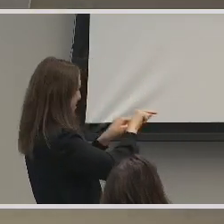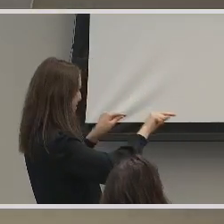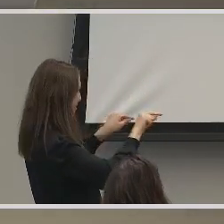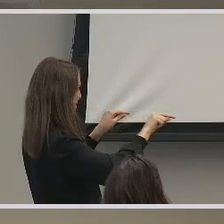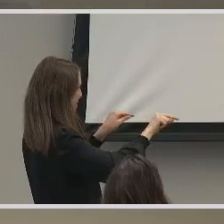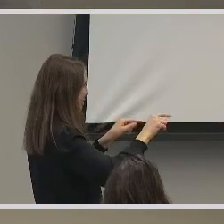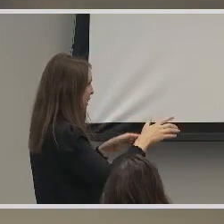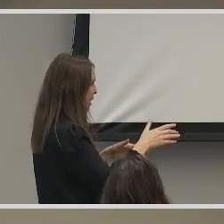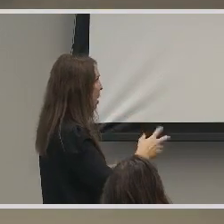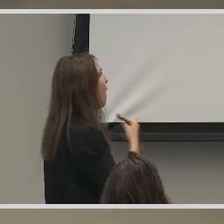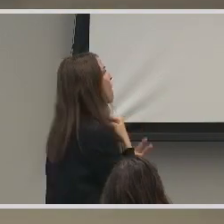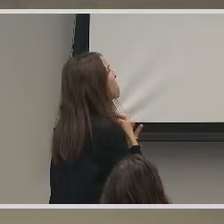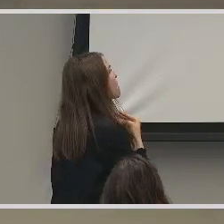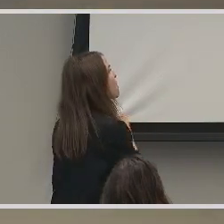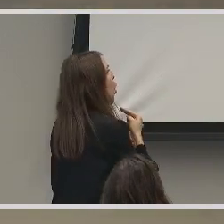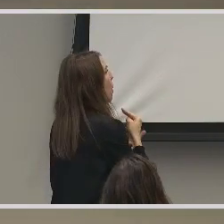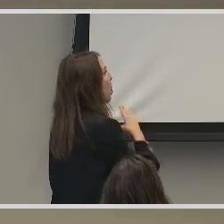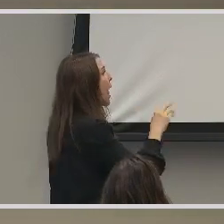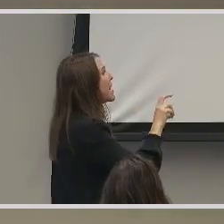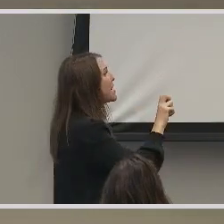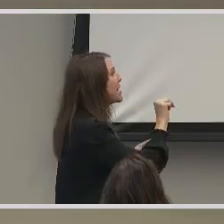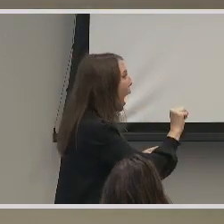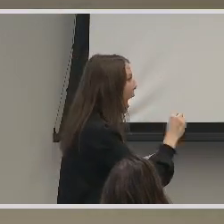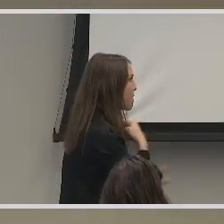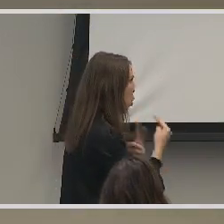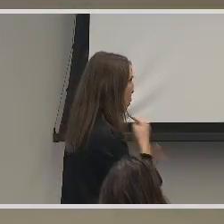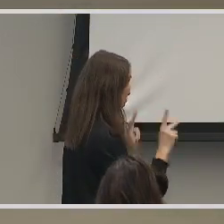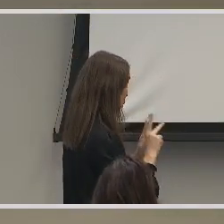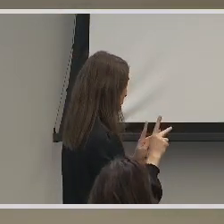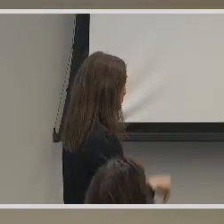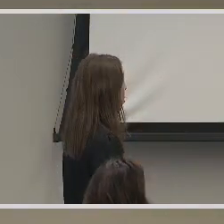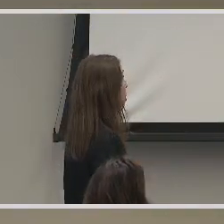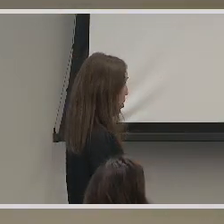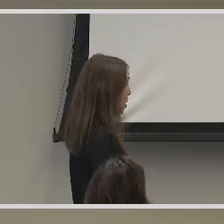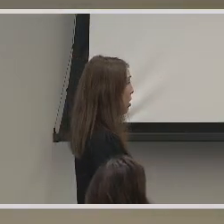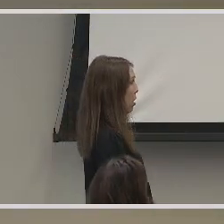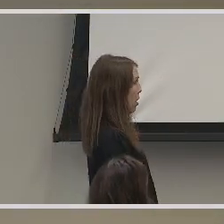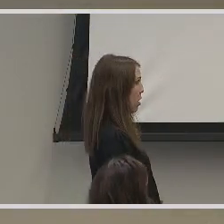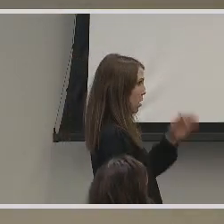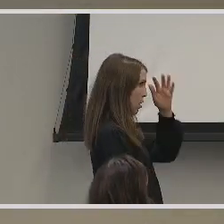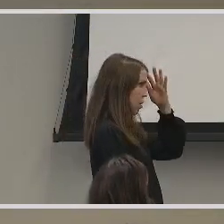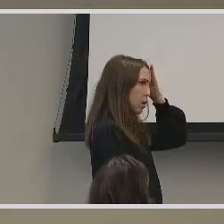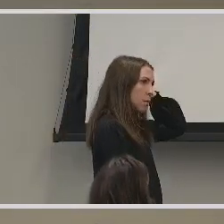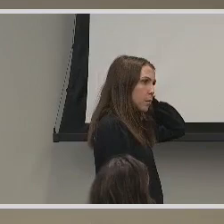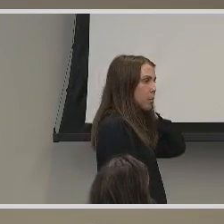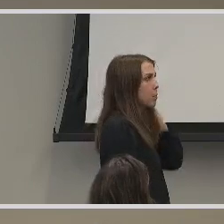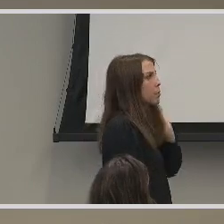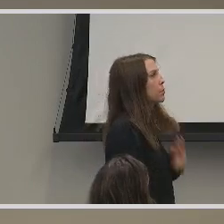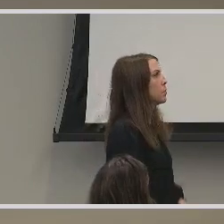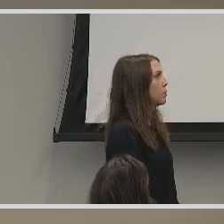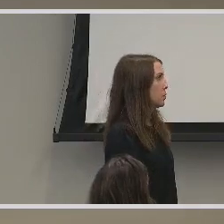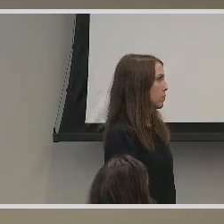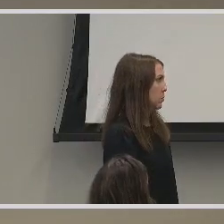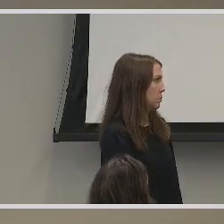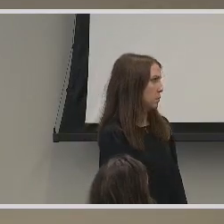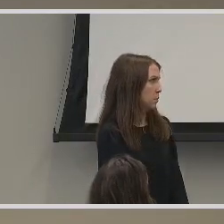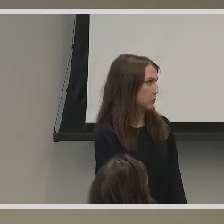verbal people and nonverbal? Sure. So,